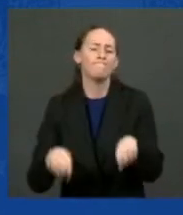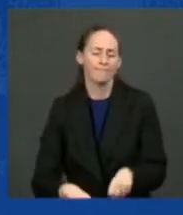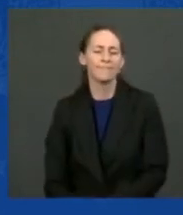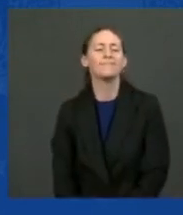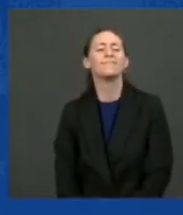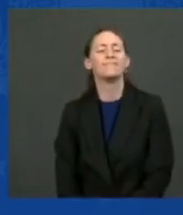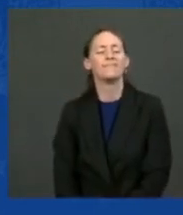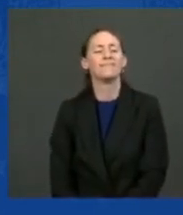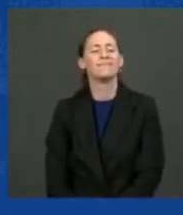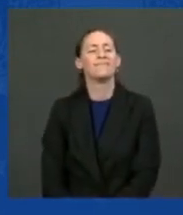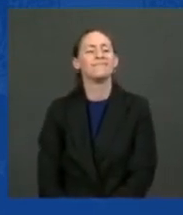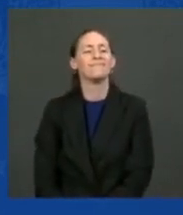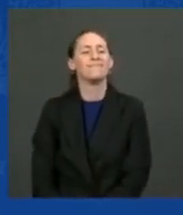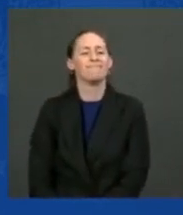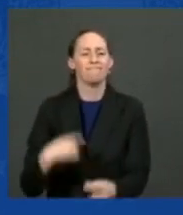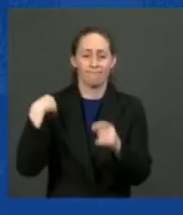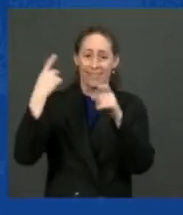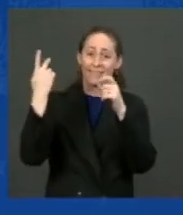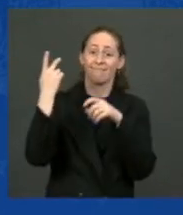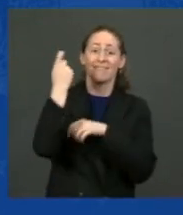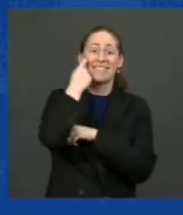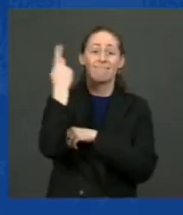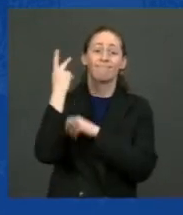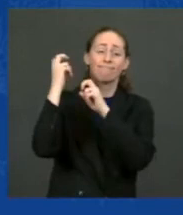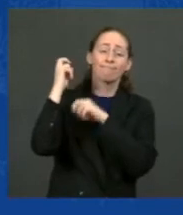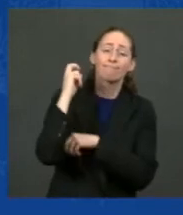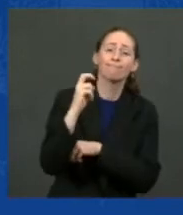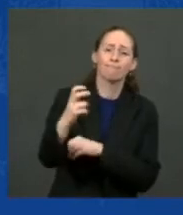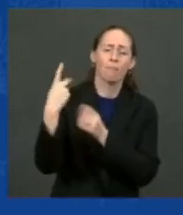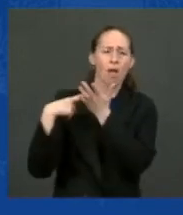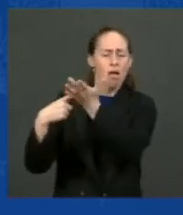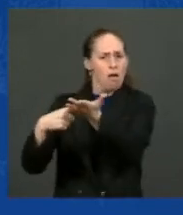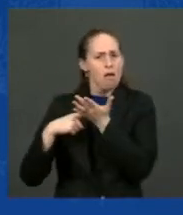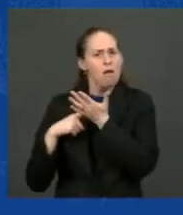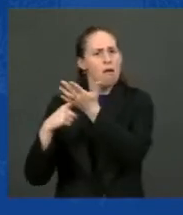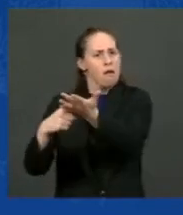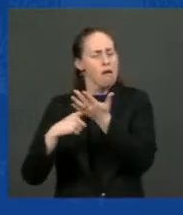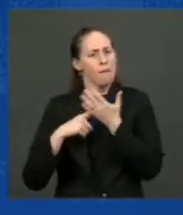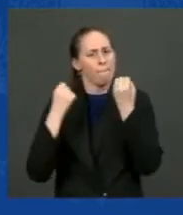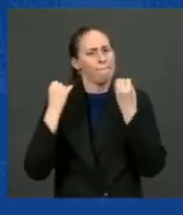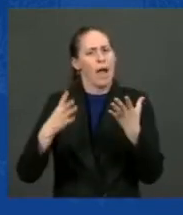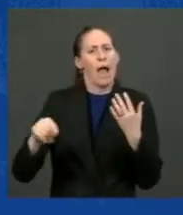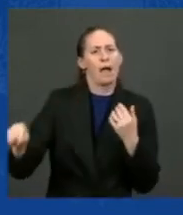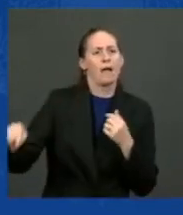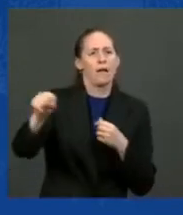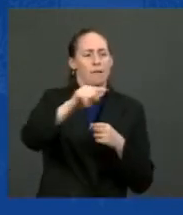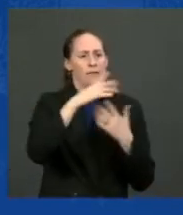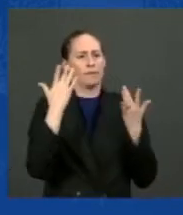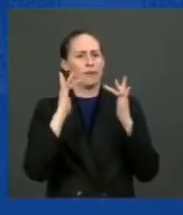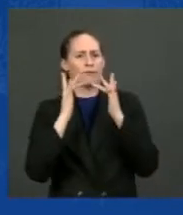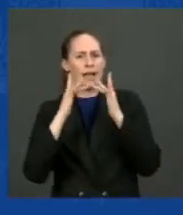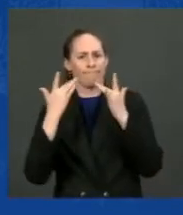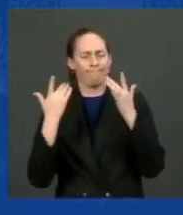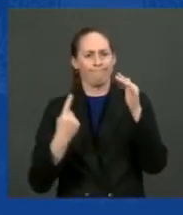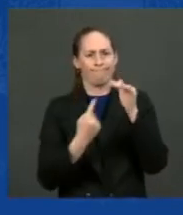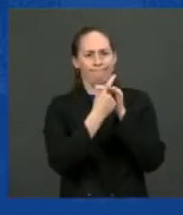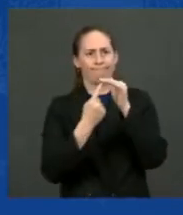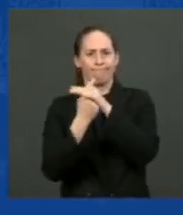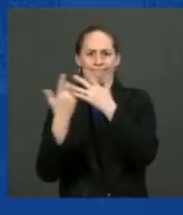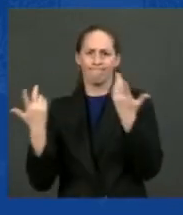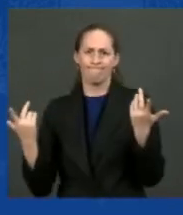Well, listen You know, we have a world, how short the number of — the number of people have access to the internet here because of the